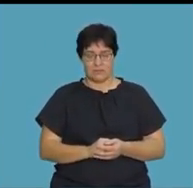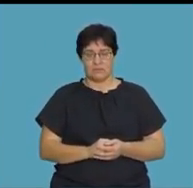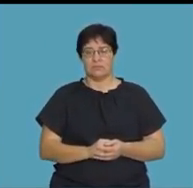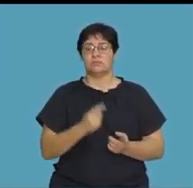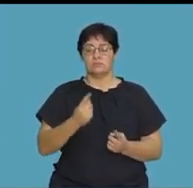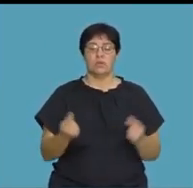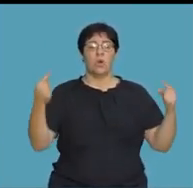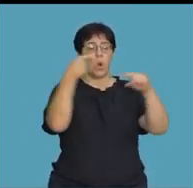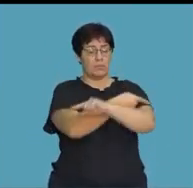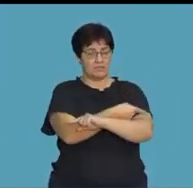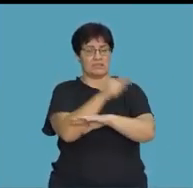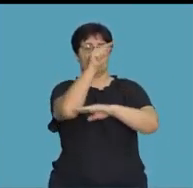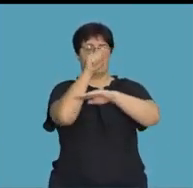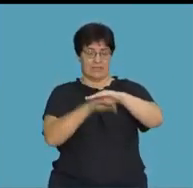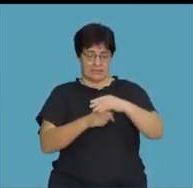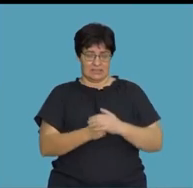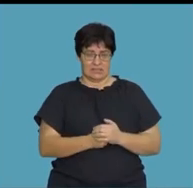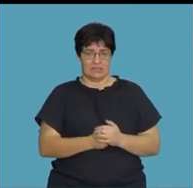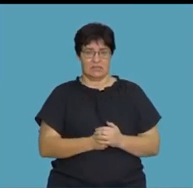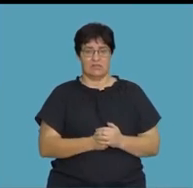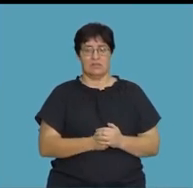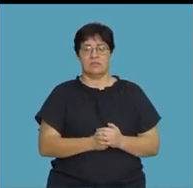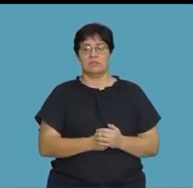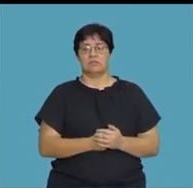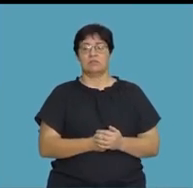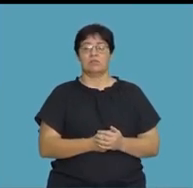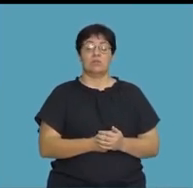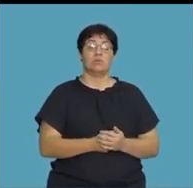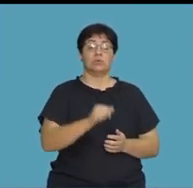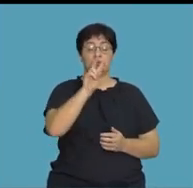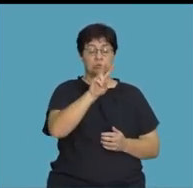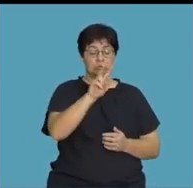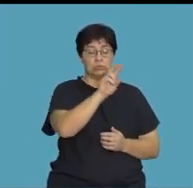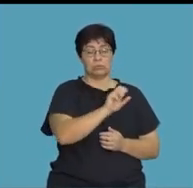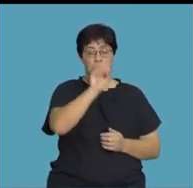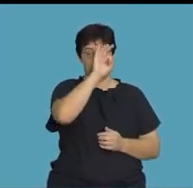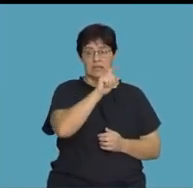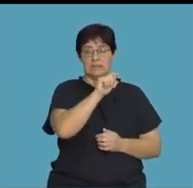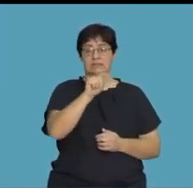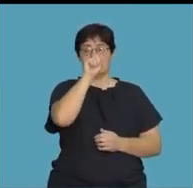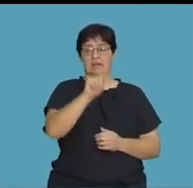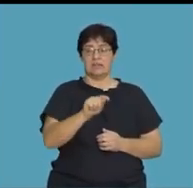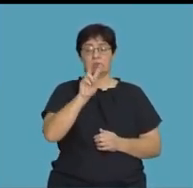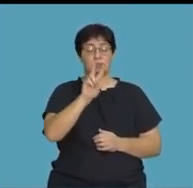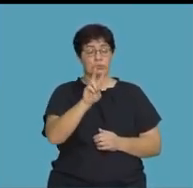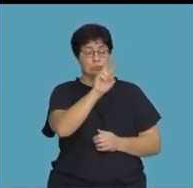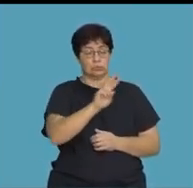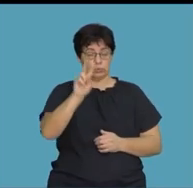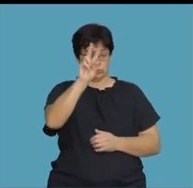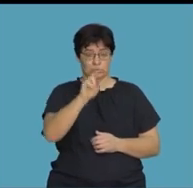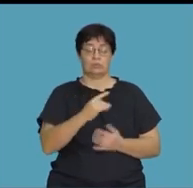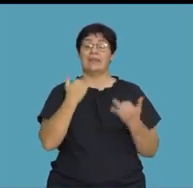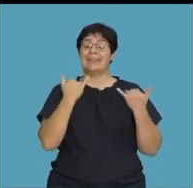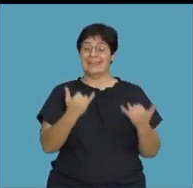the opposite of this is the division one, right? So if I'm dividing 2 to the exponent of 3 by 2 to the exponent of 2,